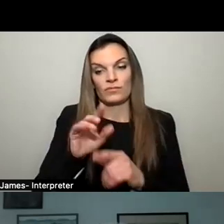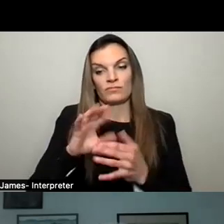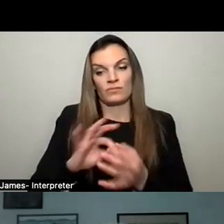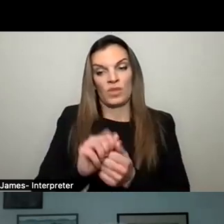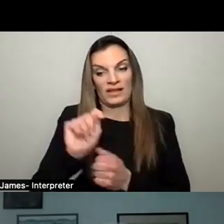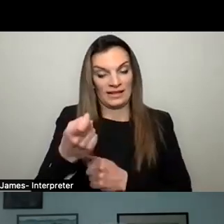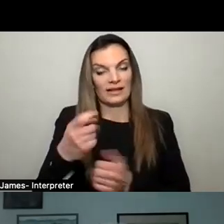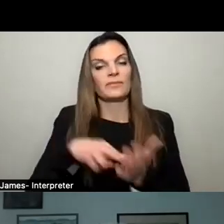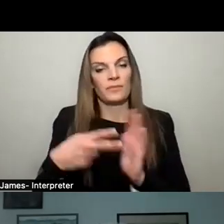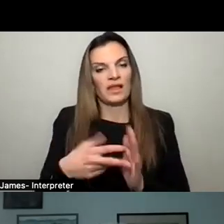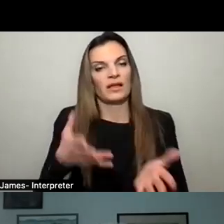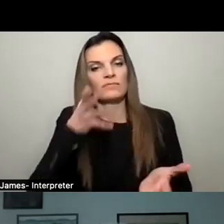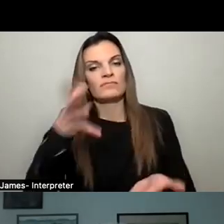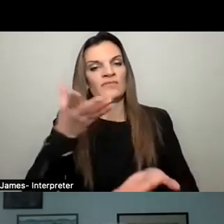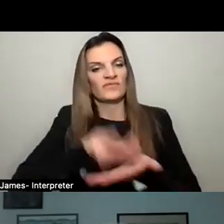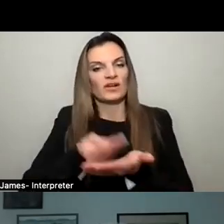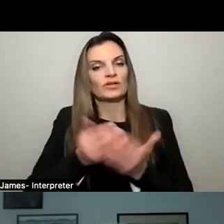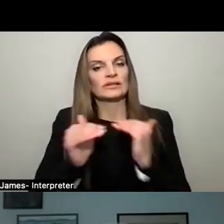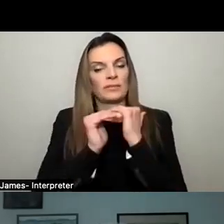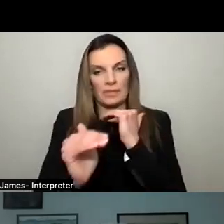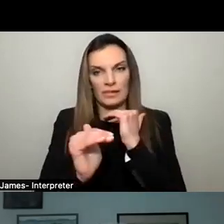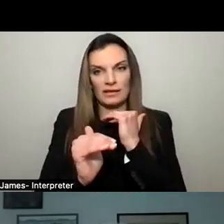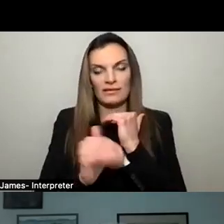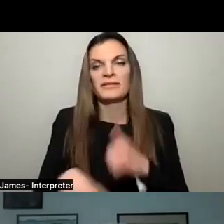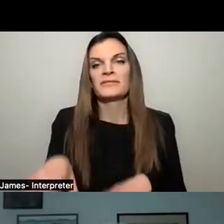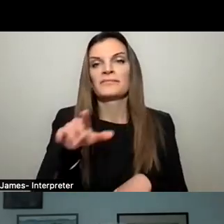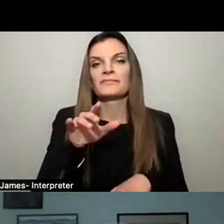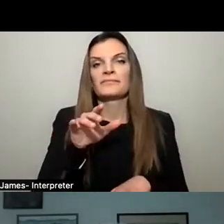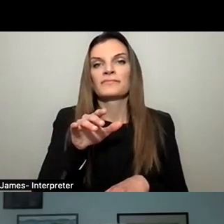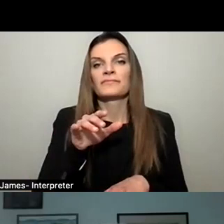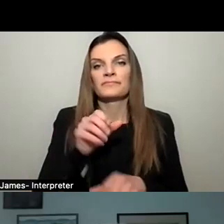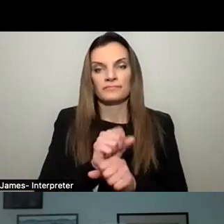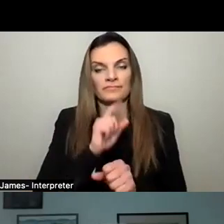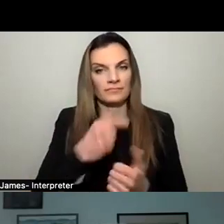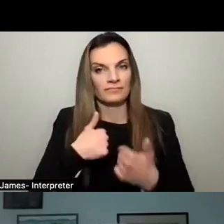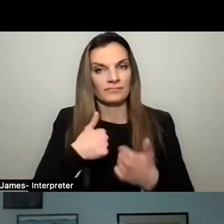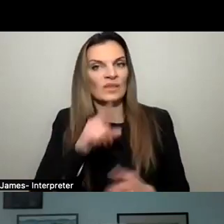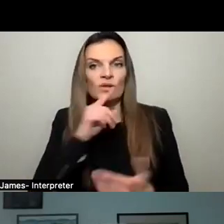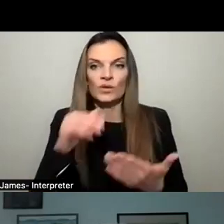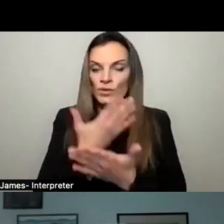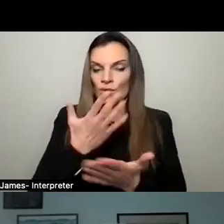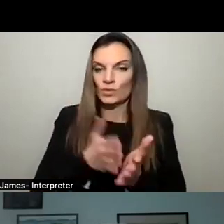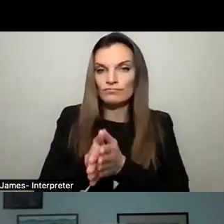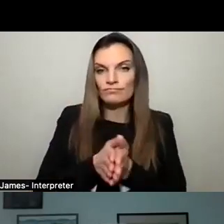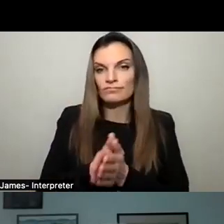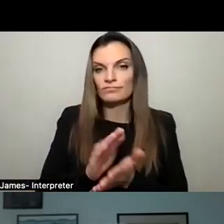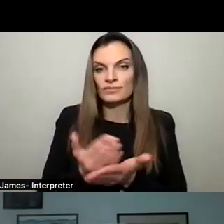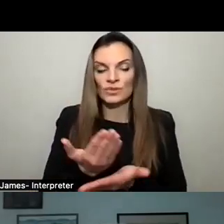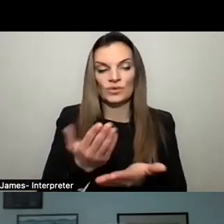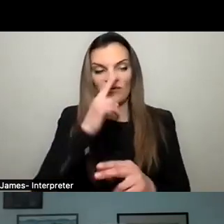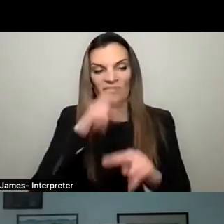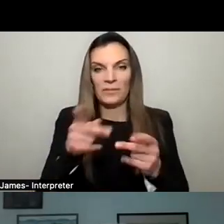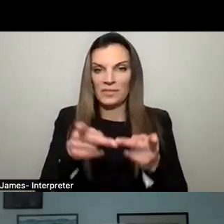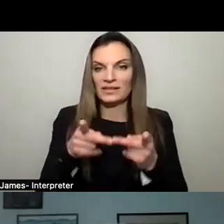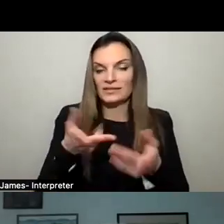long-term financial stability and ensure that we have new interesting and fun places to